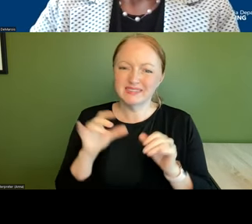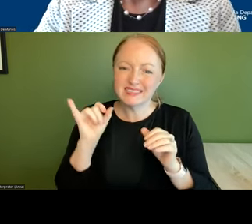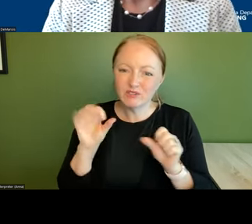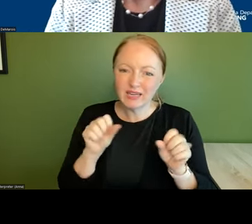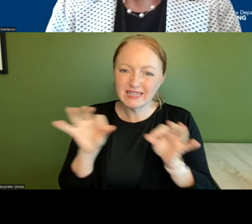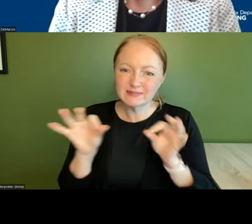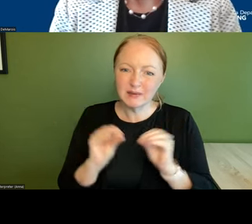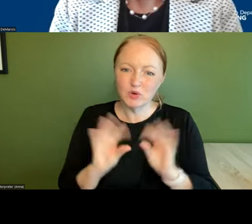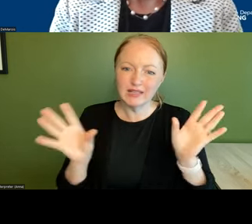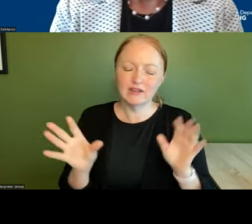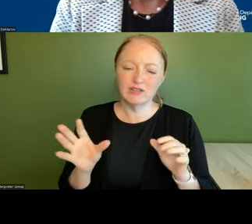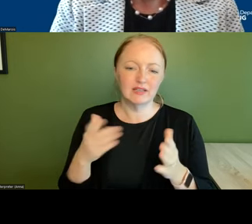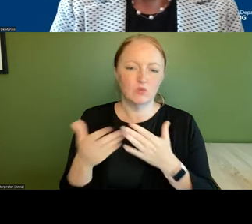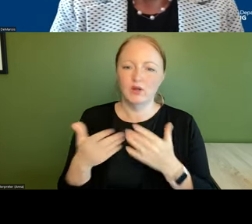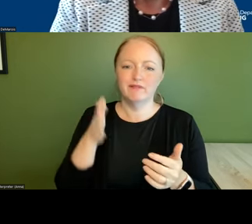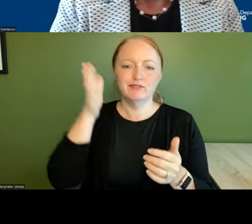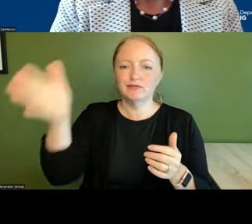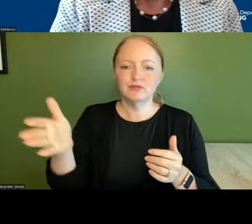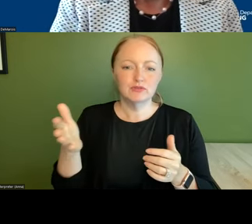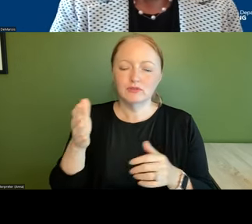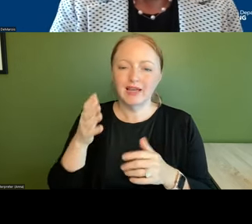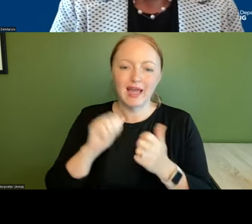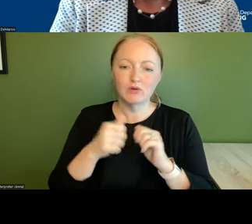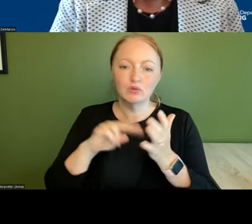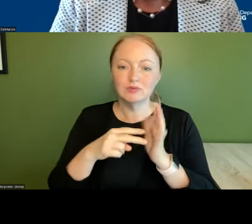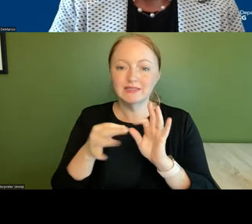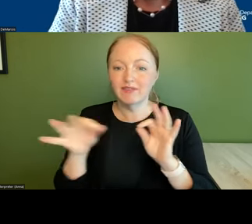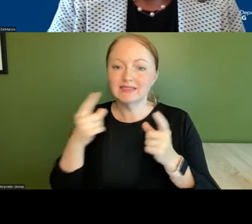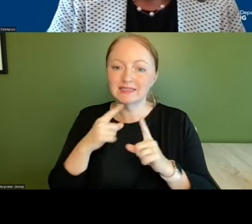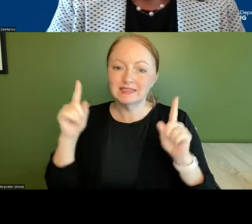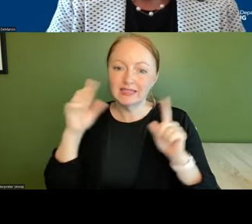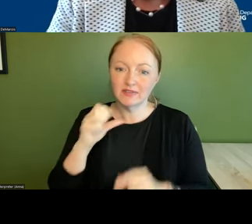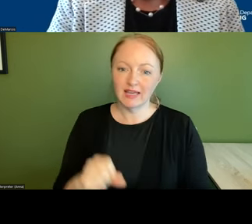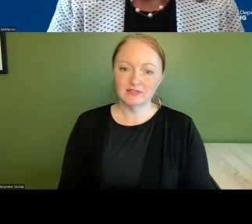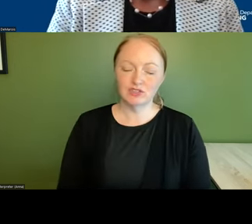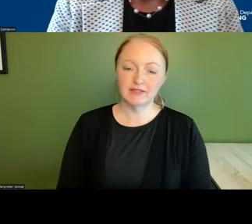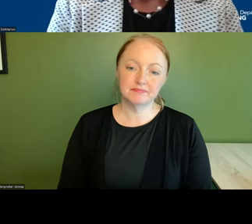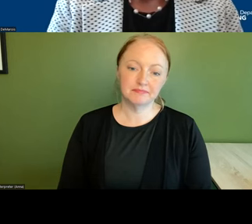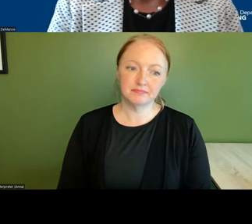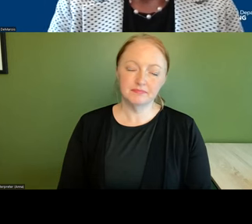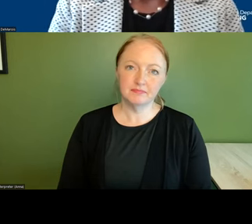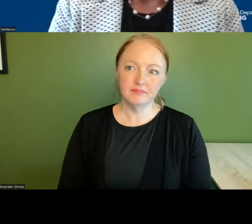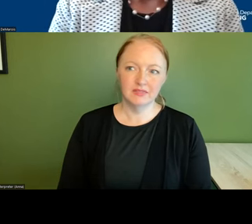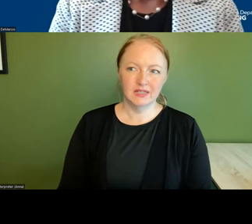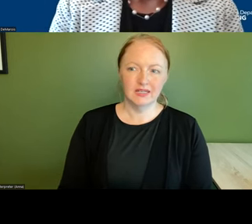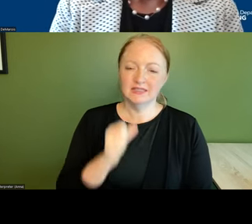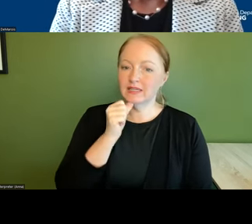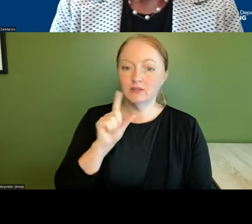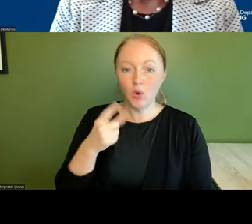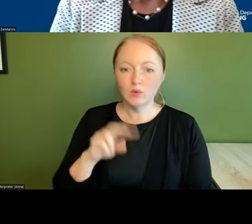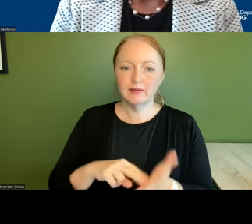more clearly and however you do how you define successful aging and it doesn't mean only if you're white